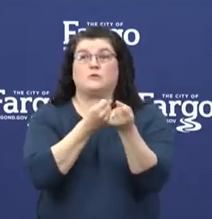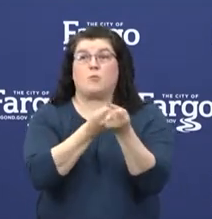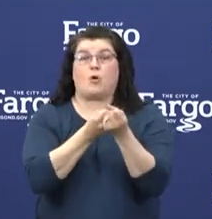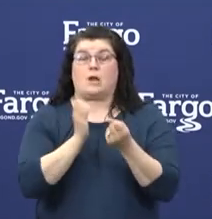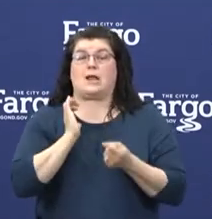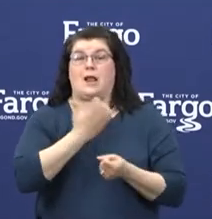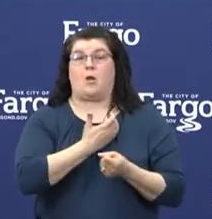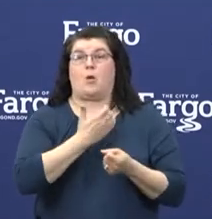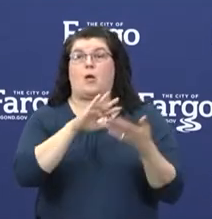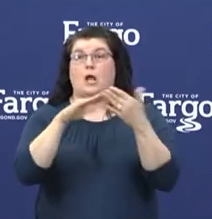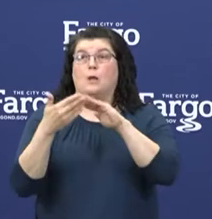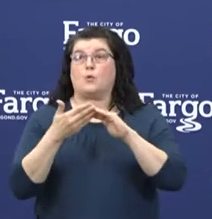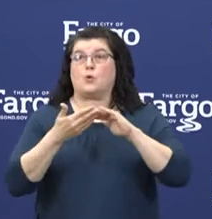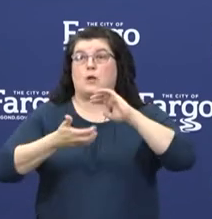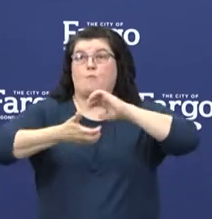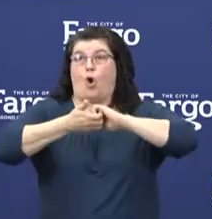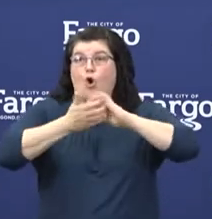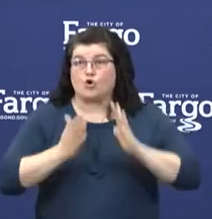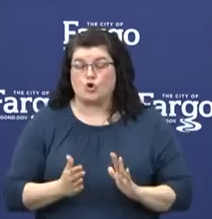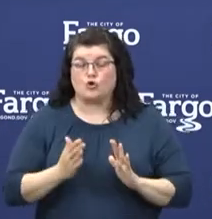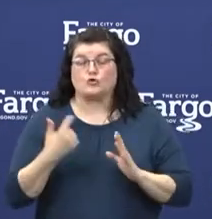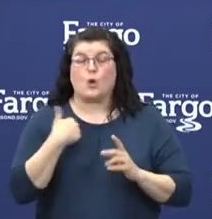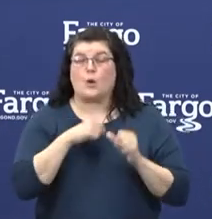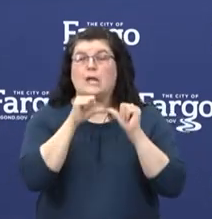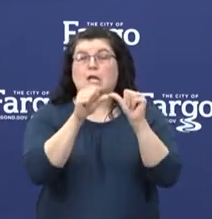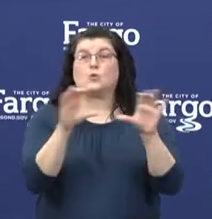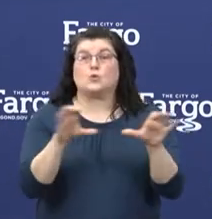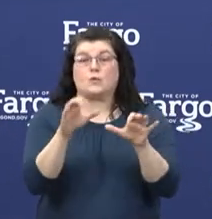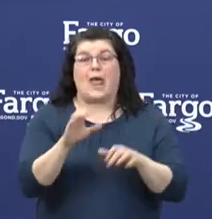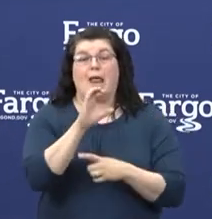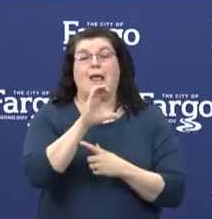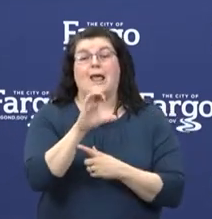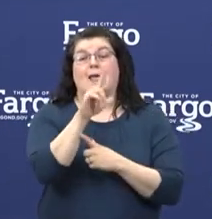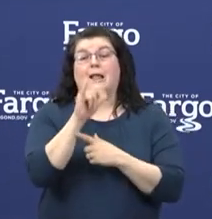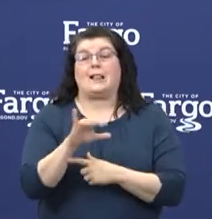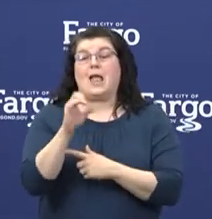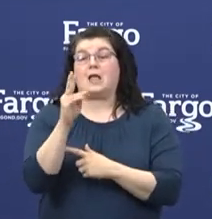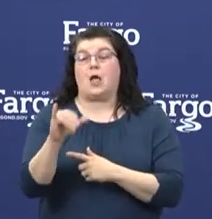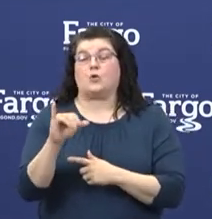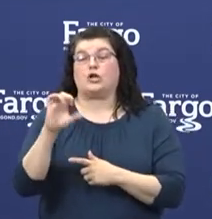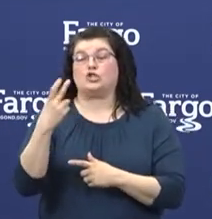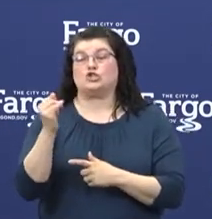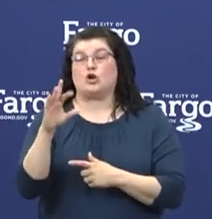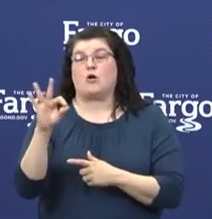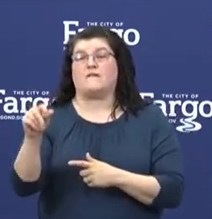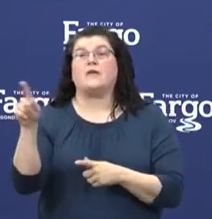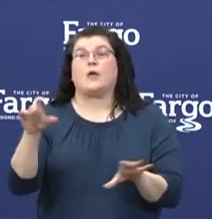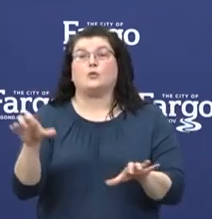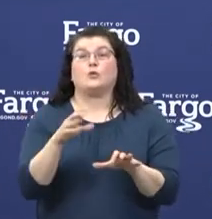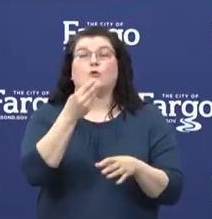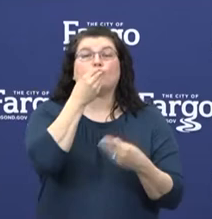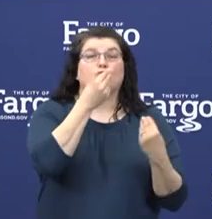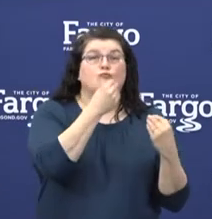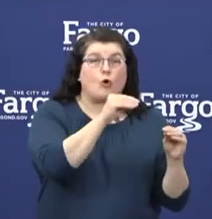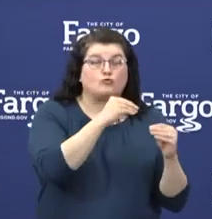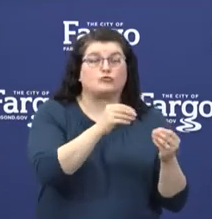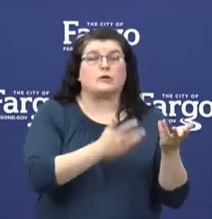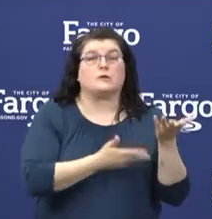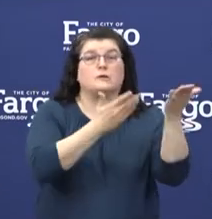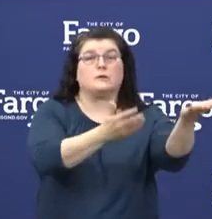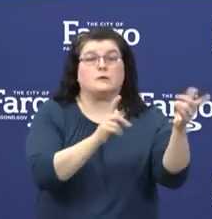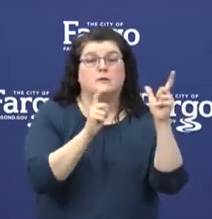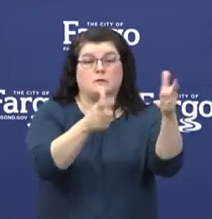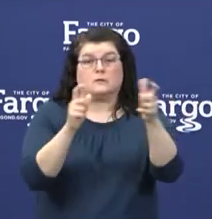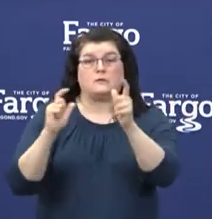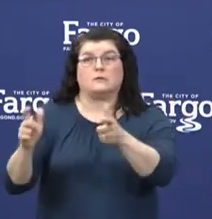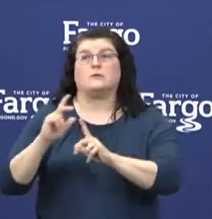we will continue to do so. The Clay County Sheriff's Department is providing grocery and pharmacy delivery services for those in need and living in